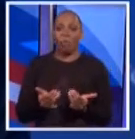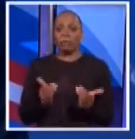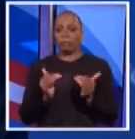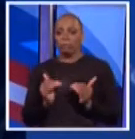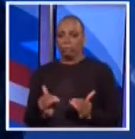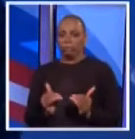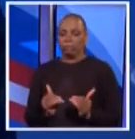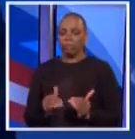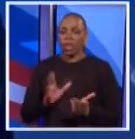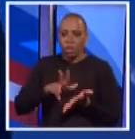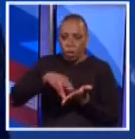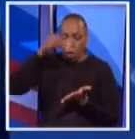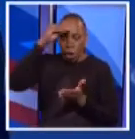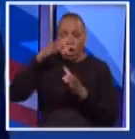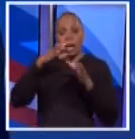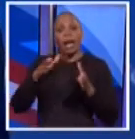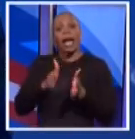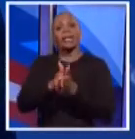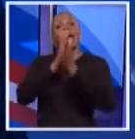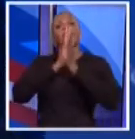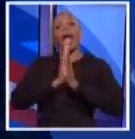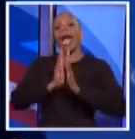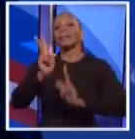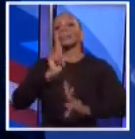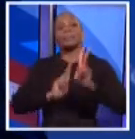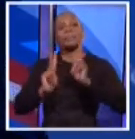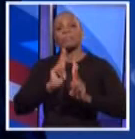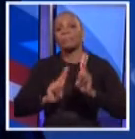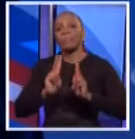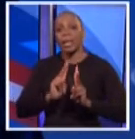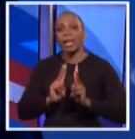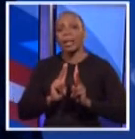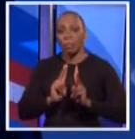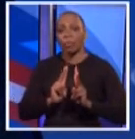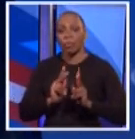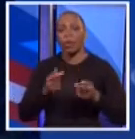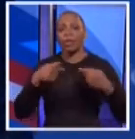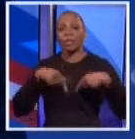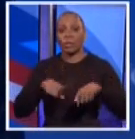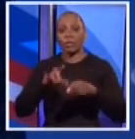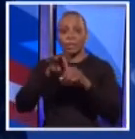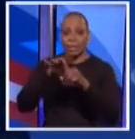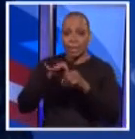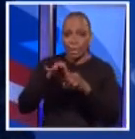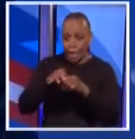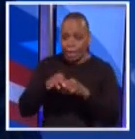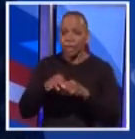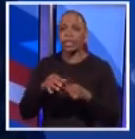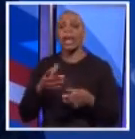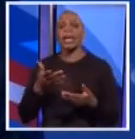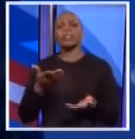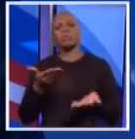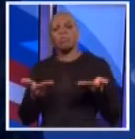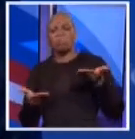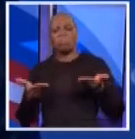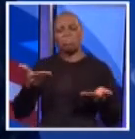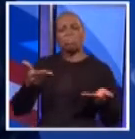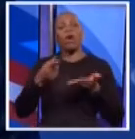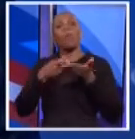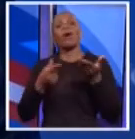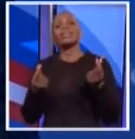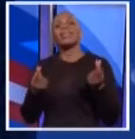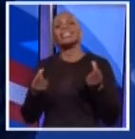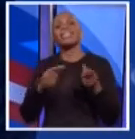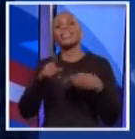much more. I've asked the public in this race to weigh and balance the totality of my career, and I've asked them to weigh and balance what I did when I was Attorney